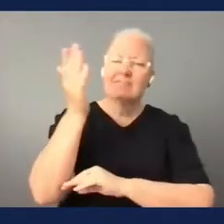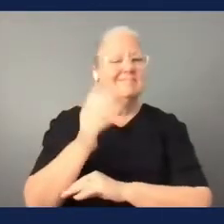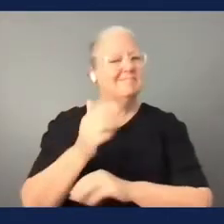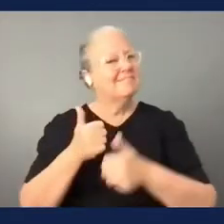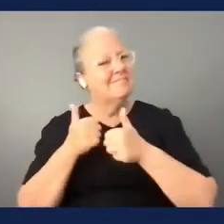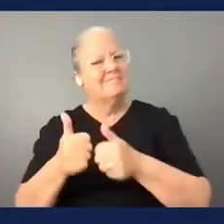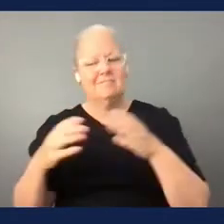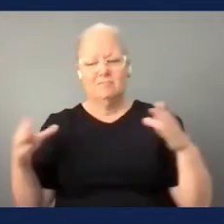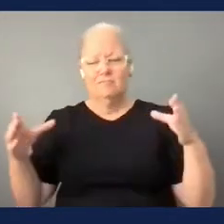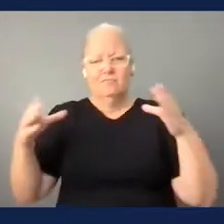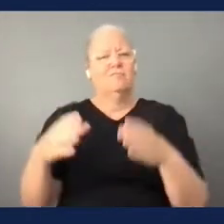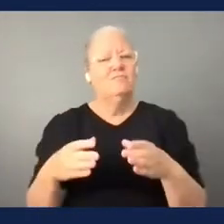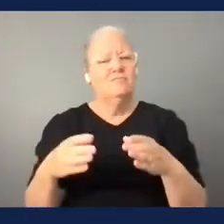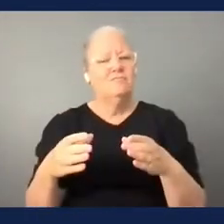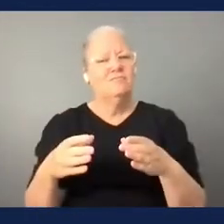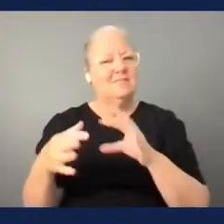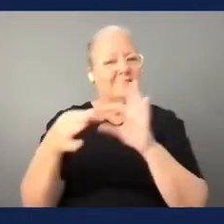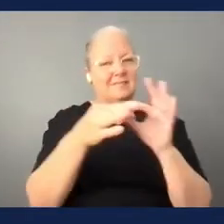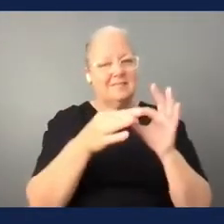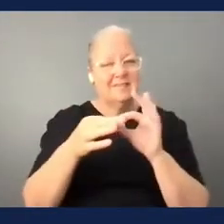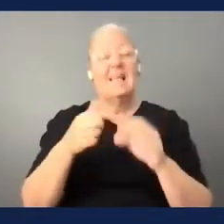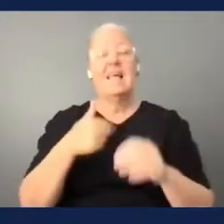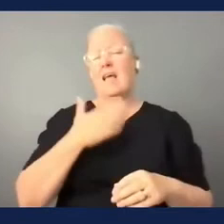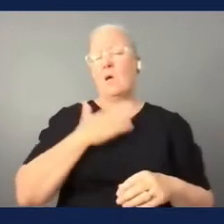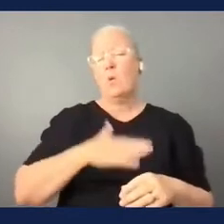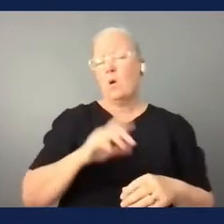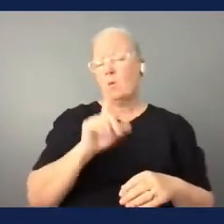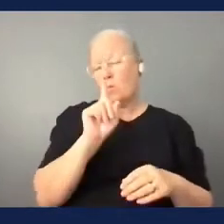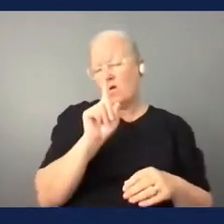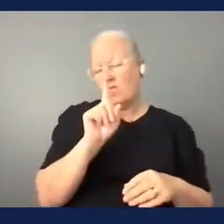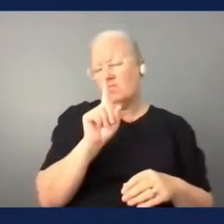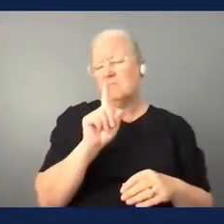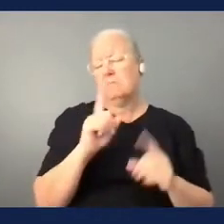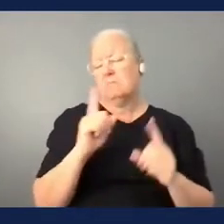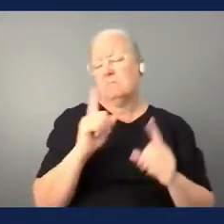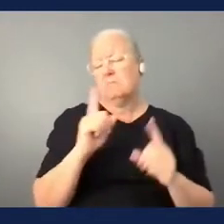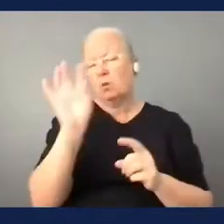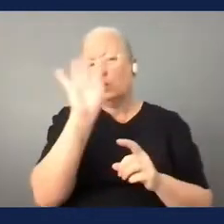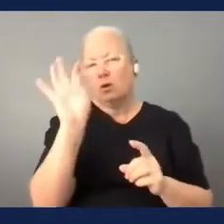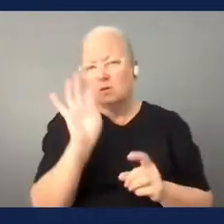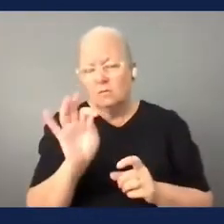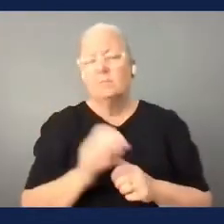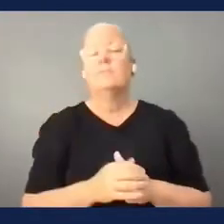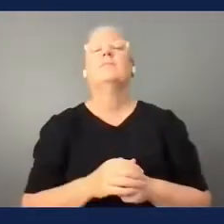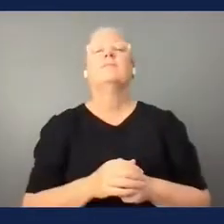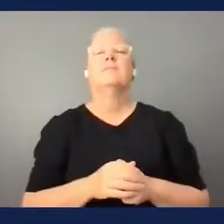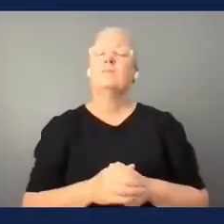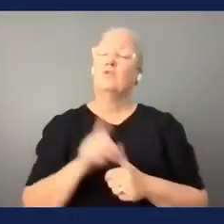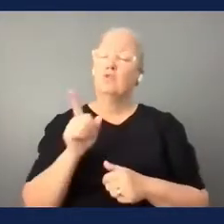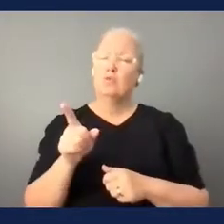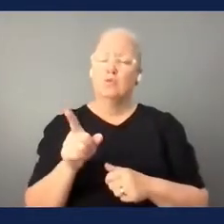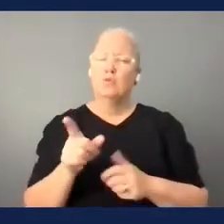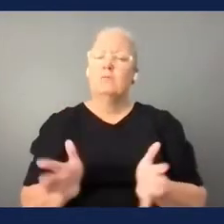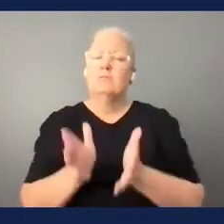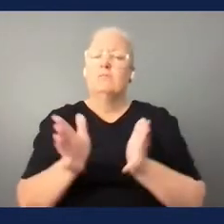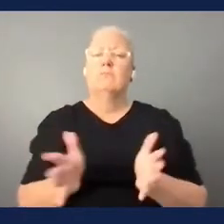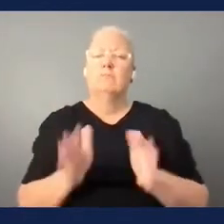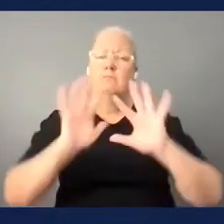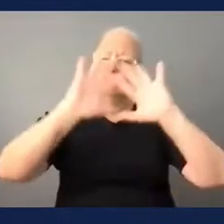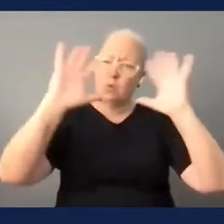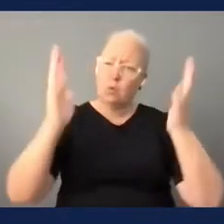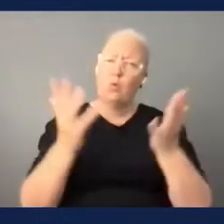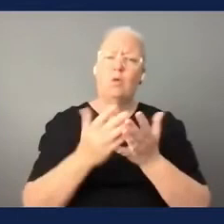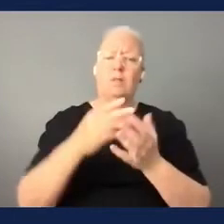you a quick question so you you have been really promoting para football across the world and facilitating and really